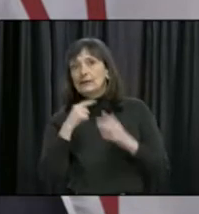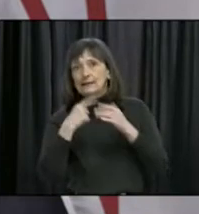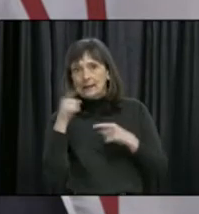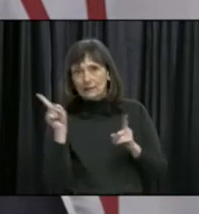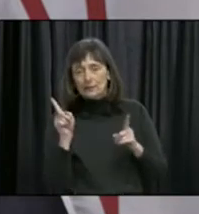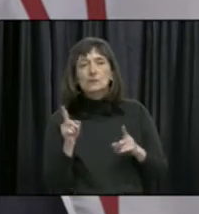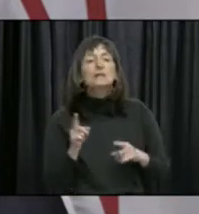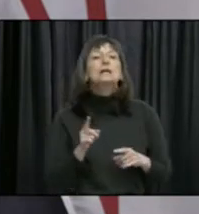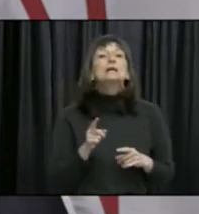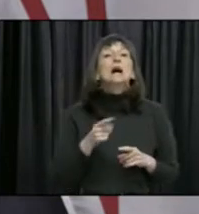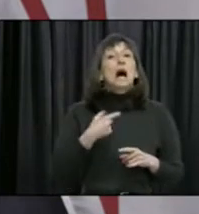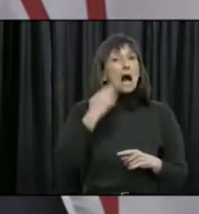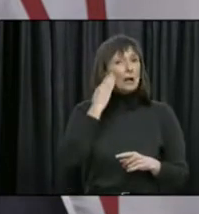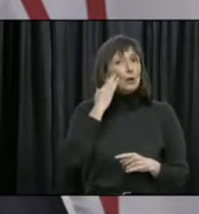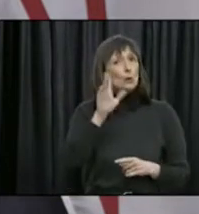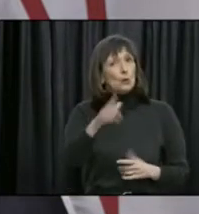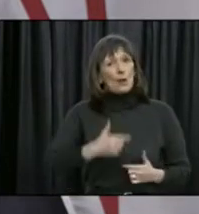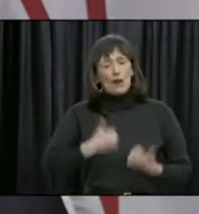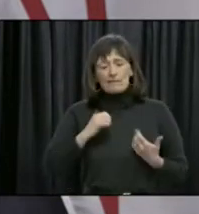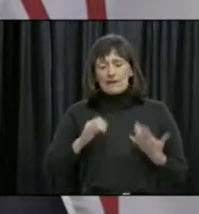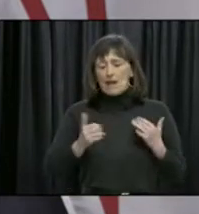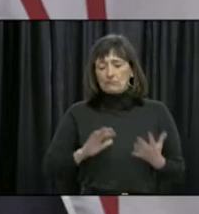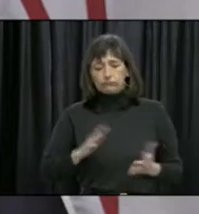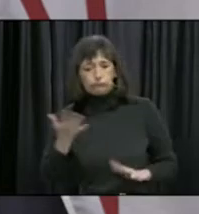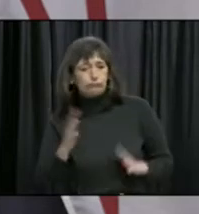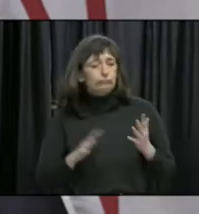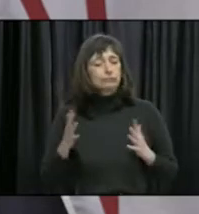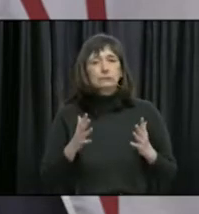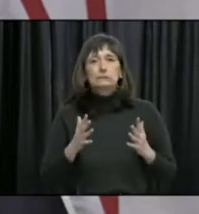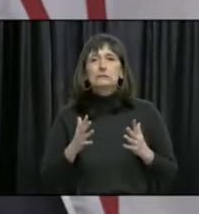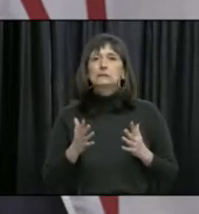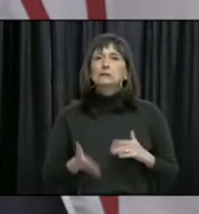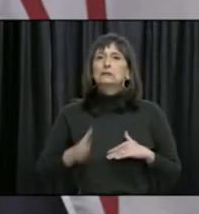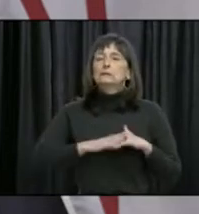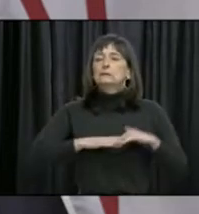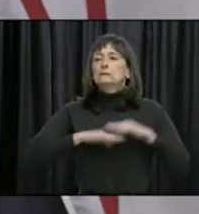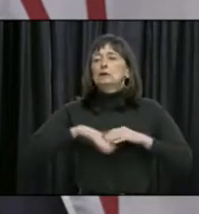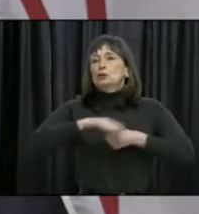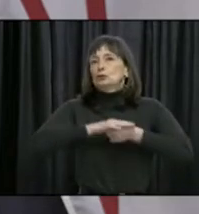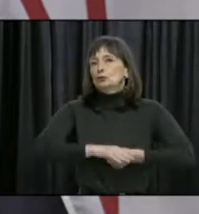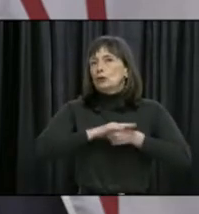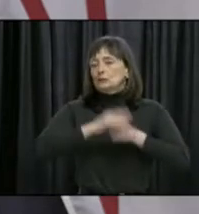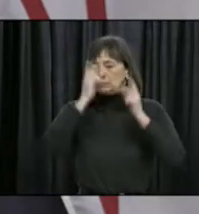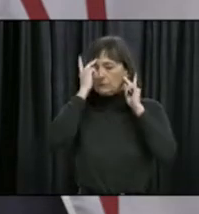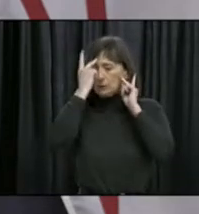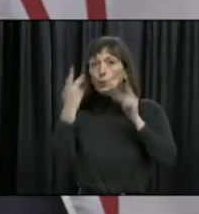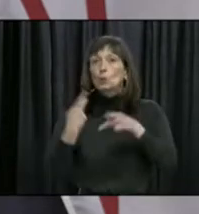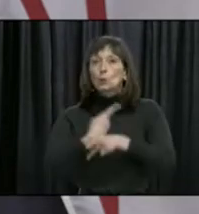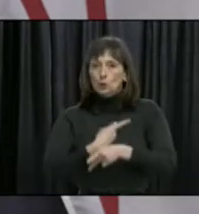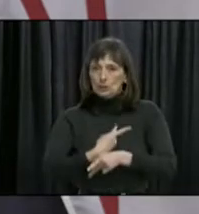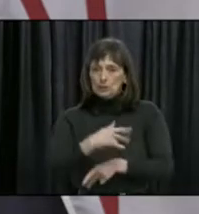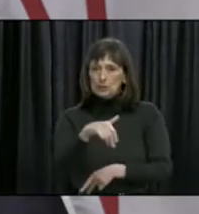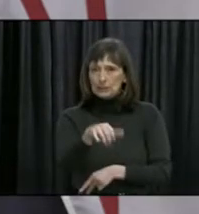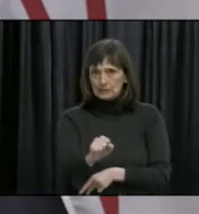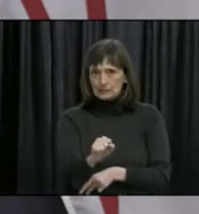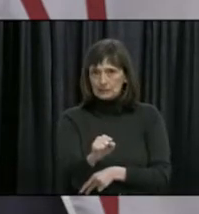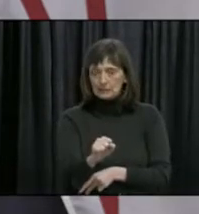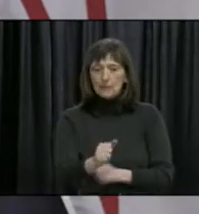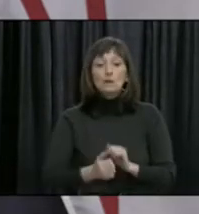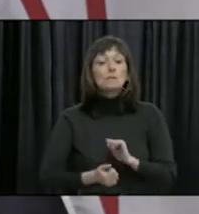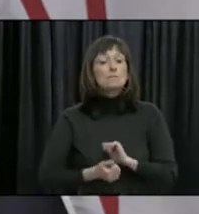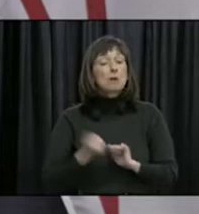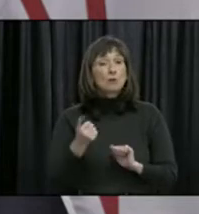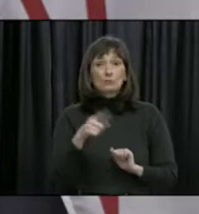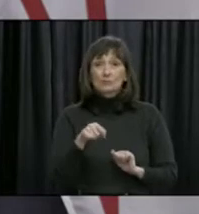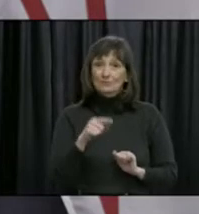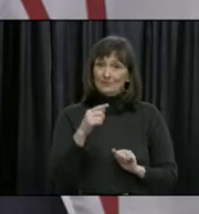and has understandably at times led to increased stress and anxiety for most of us. COVID-19 has forced us to stay apart